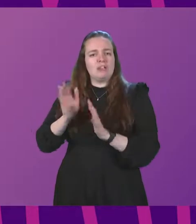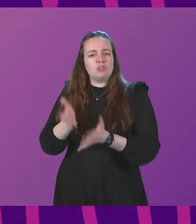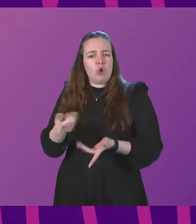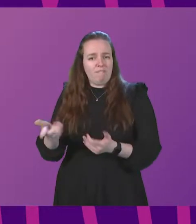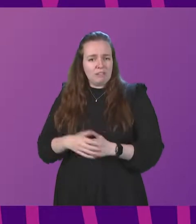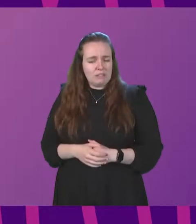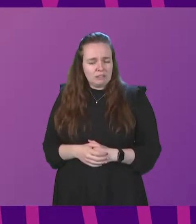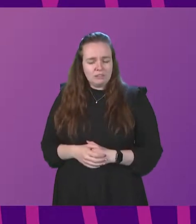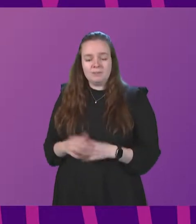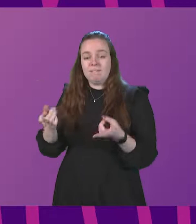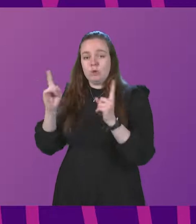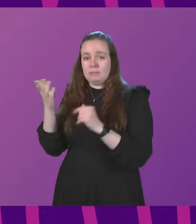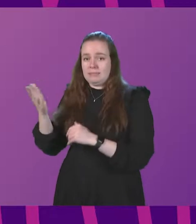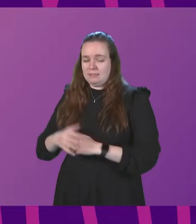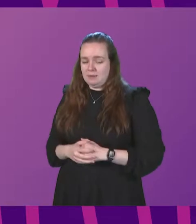Minister.